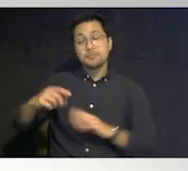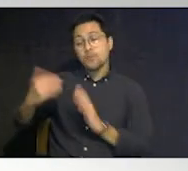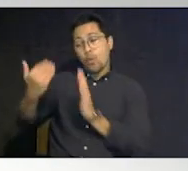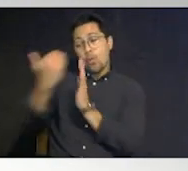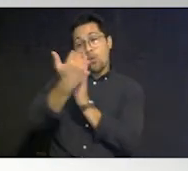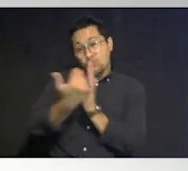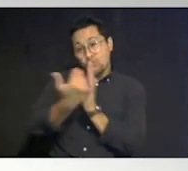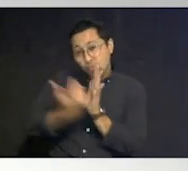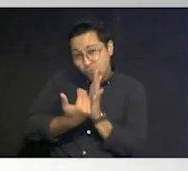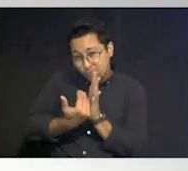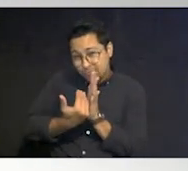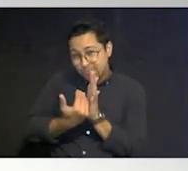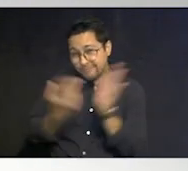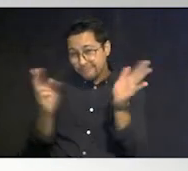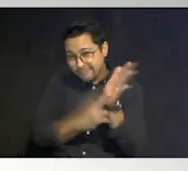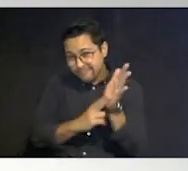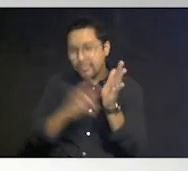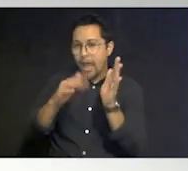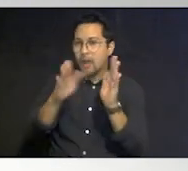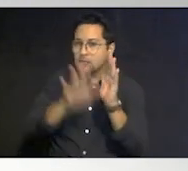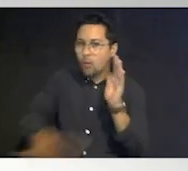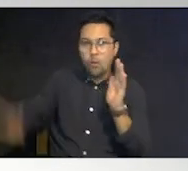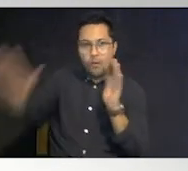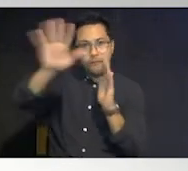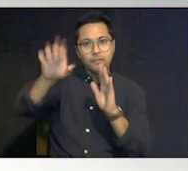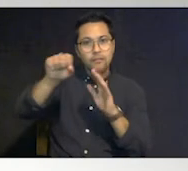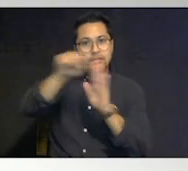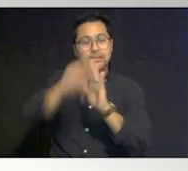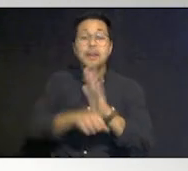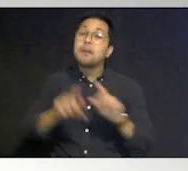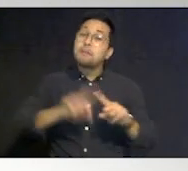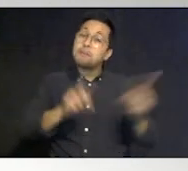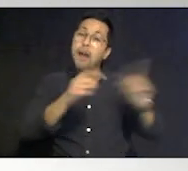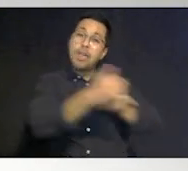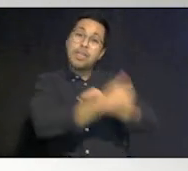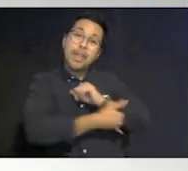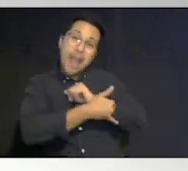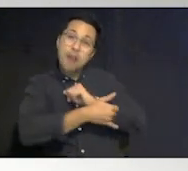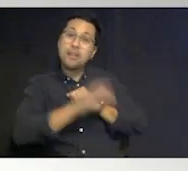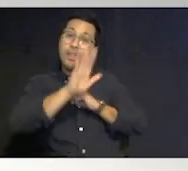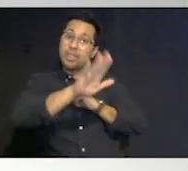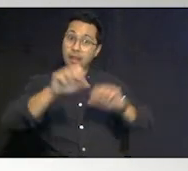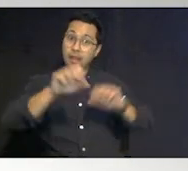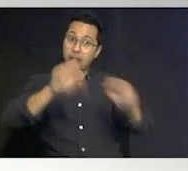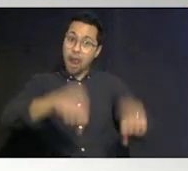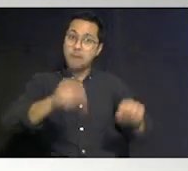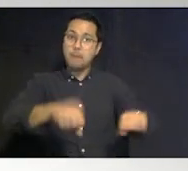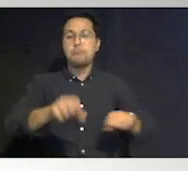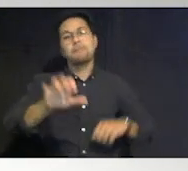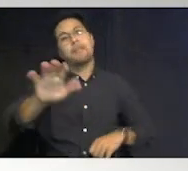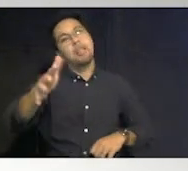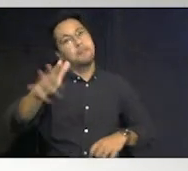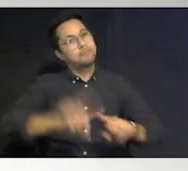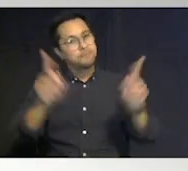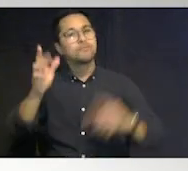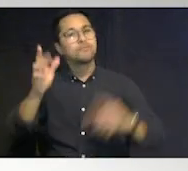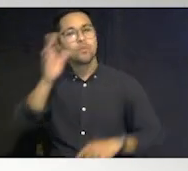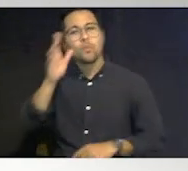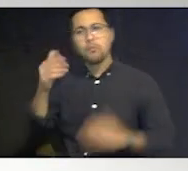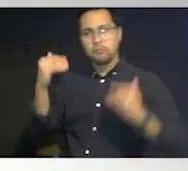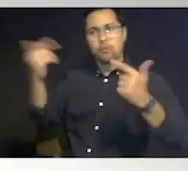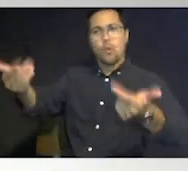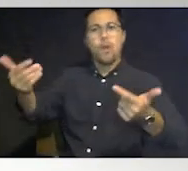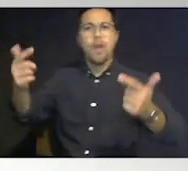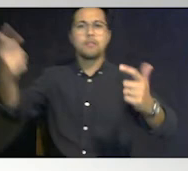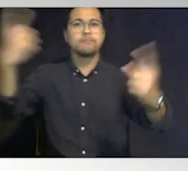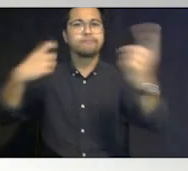is statewide but the county capacity is different and let's take questions in just a few minutes we'll get through these and then we'll